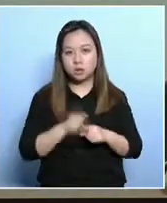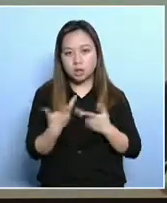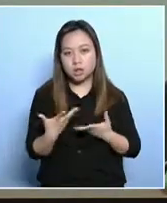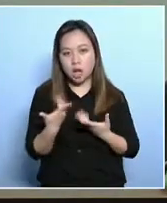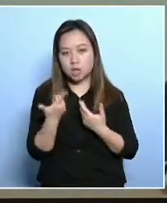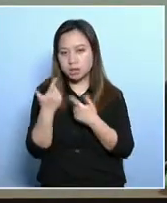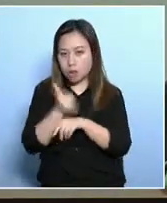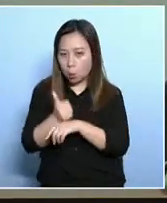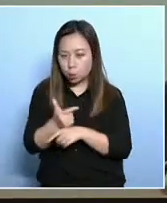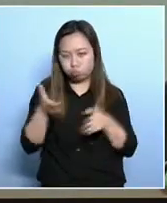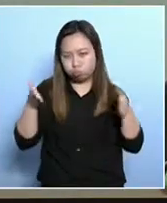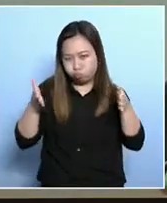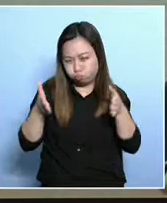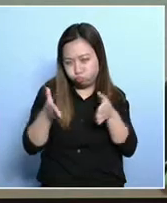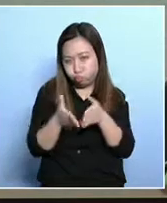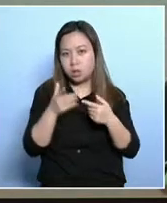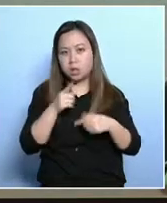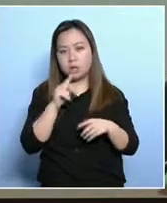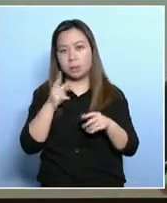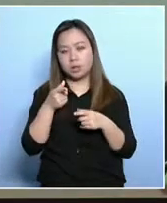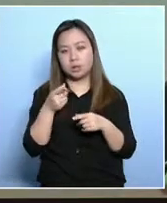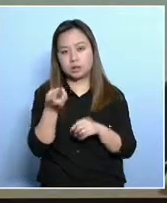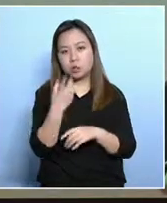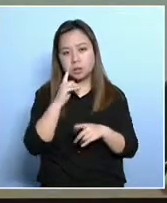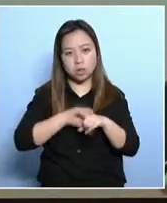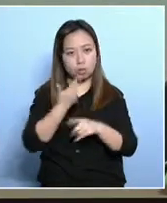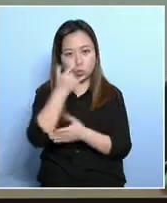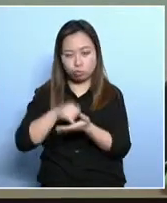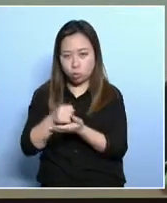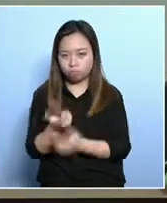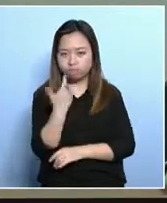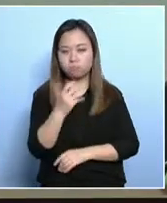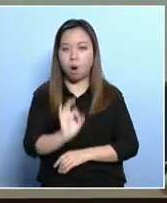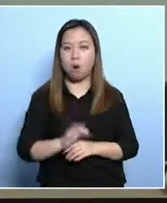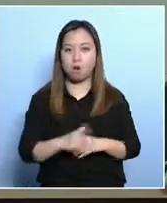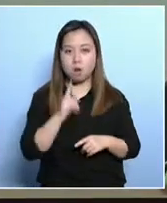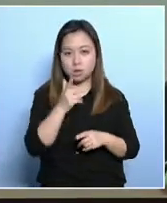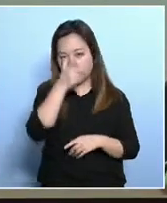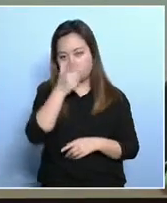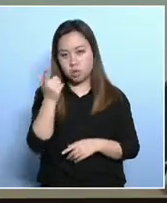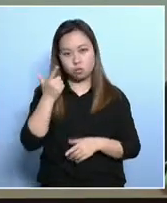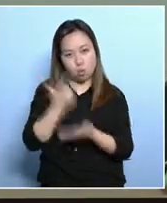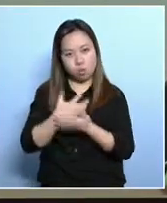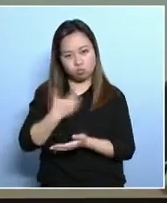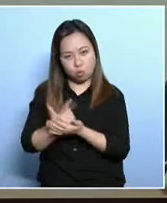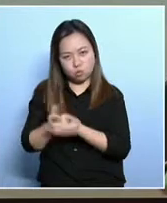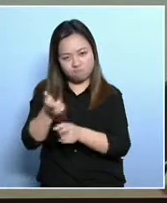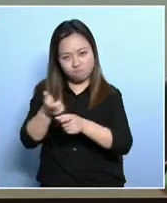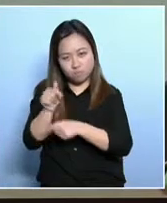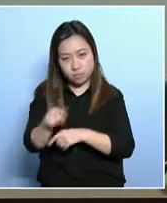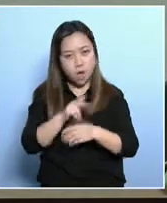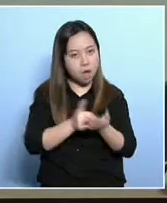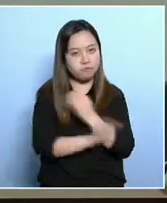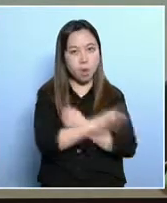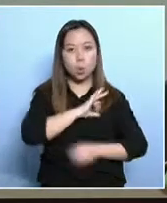income and the income levels of the rich. We know that the tax pay in Hong Kong is very narrow.